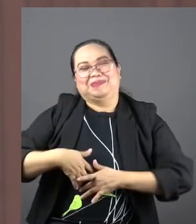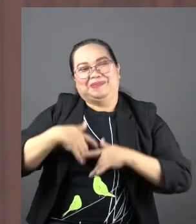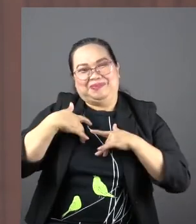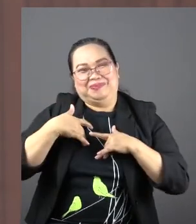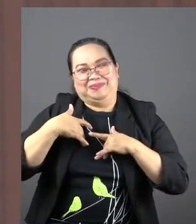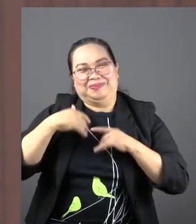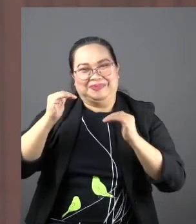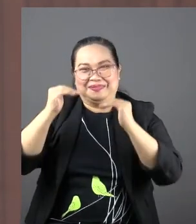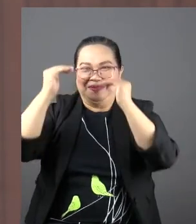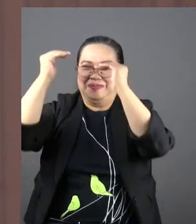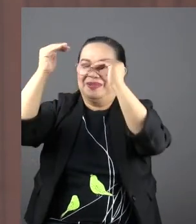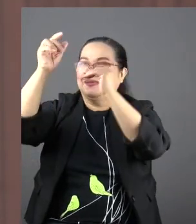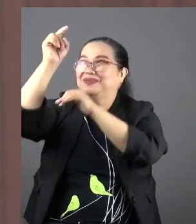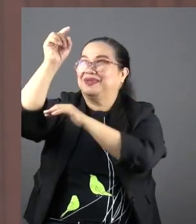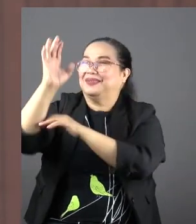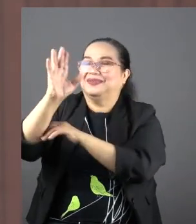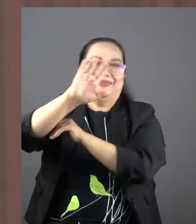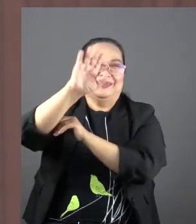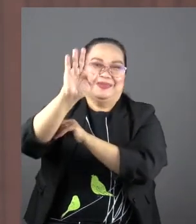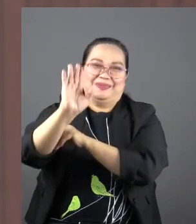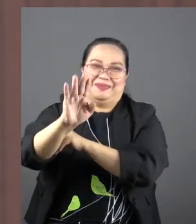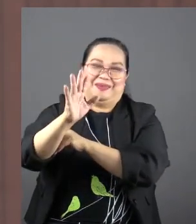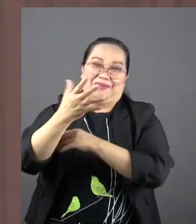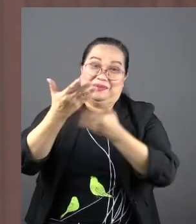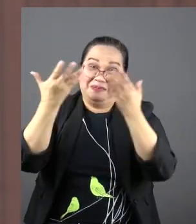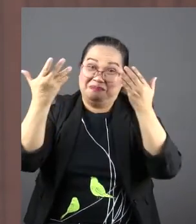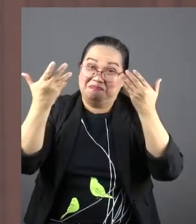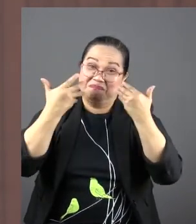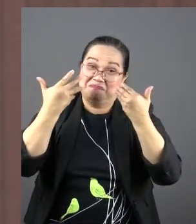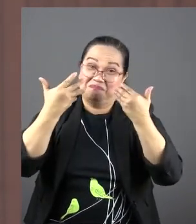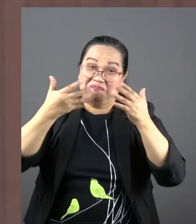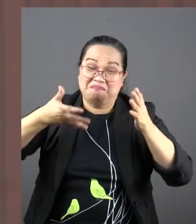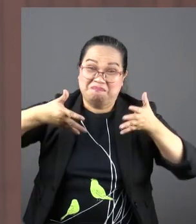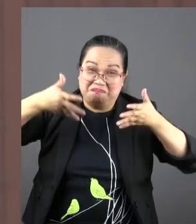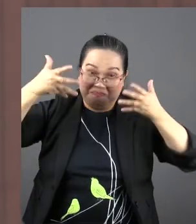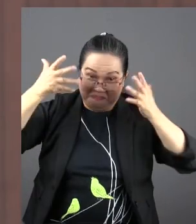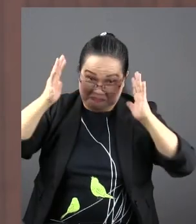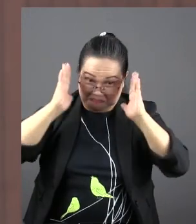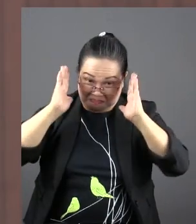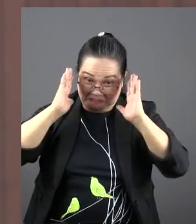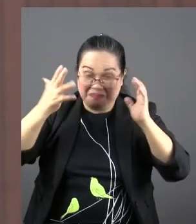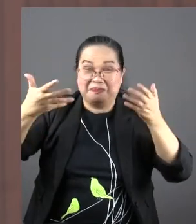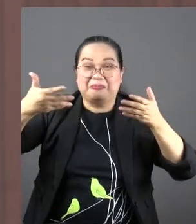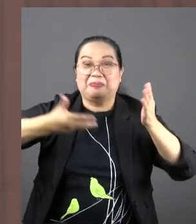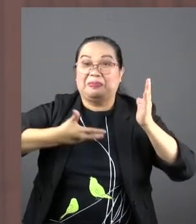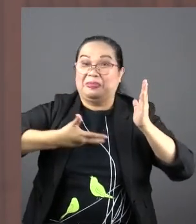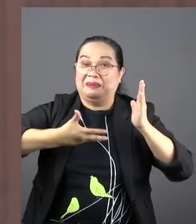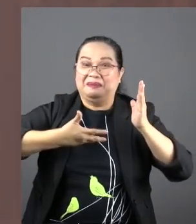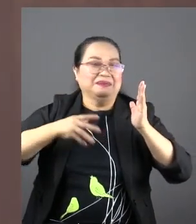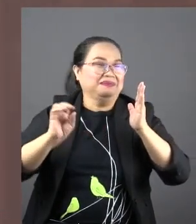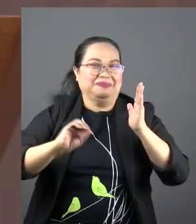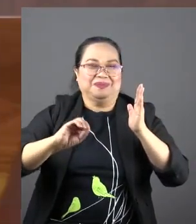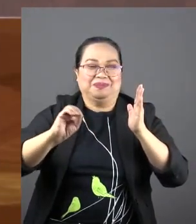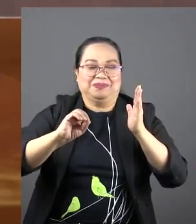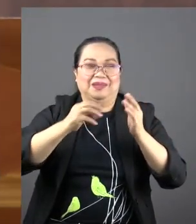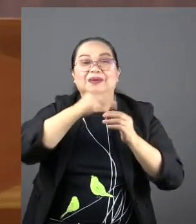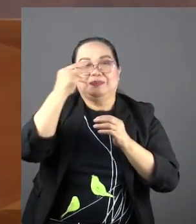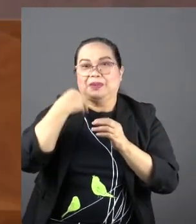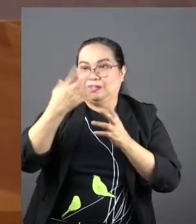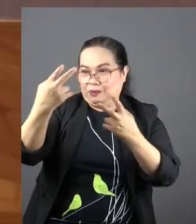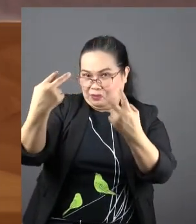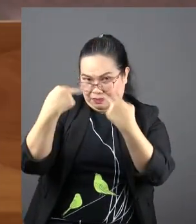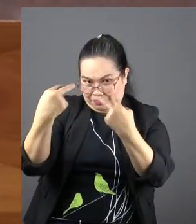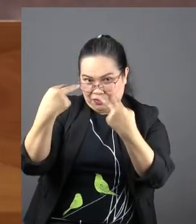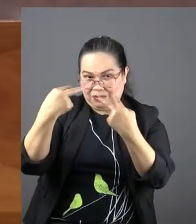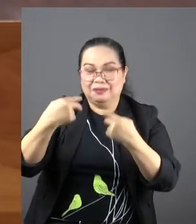she magnified God, never herself. Is there any account here in your Bibles where Mary said, I want you to look